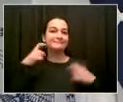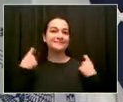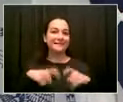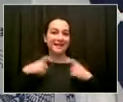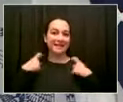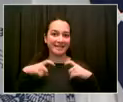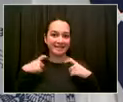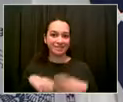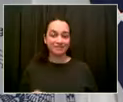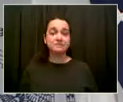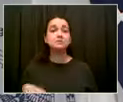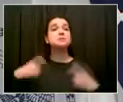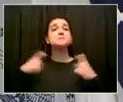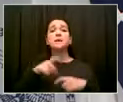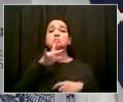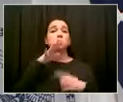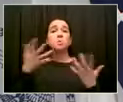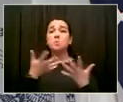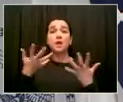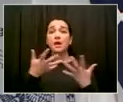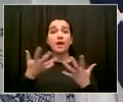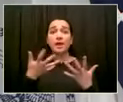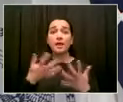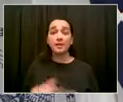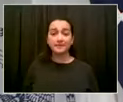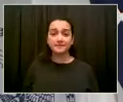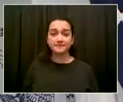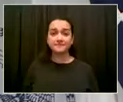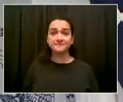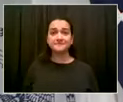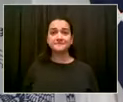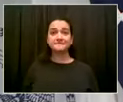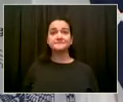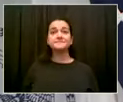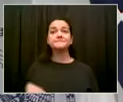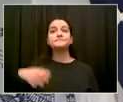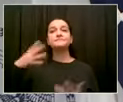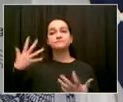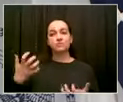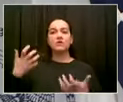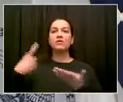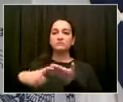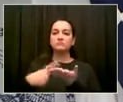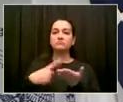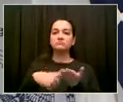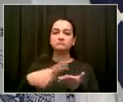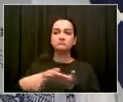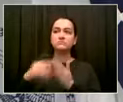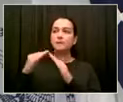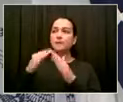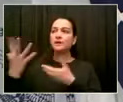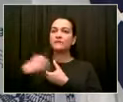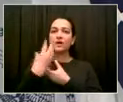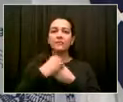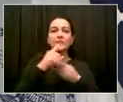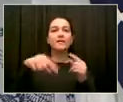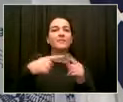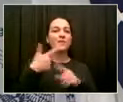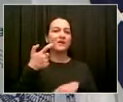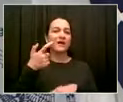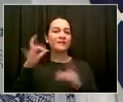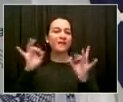is about, again, how we work together with the community to end gun violence. No podemos